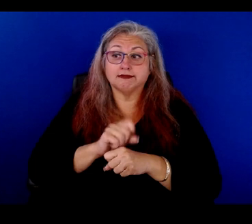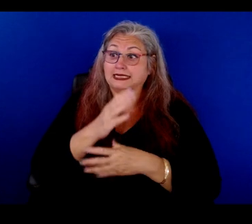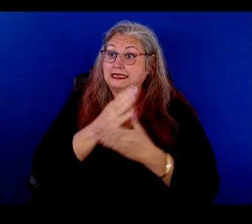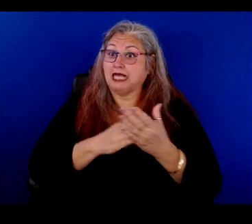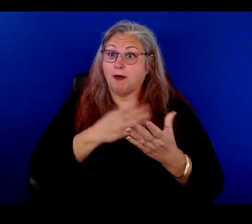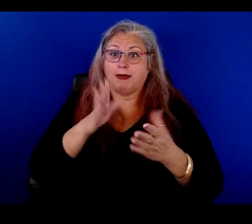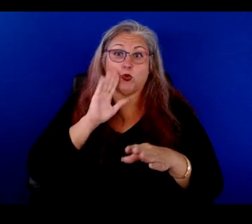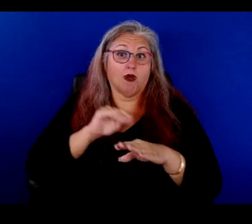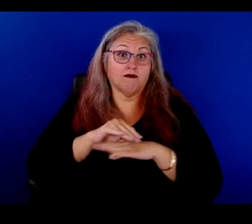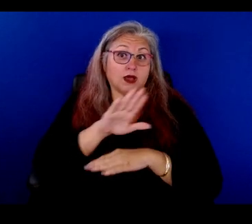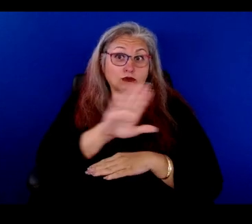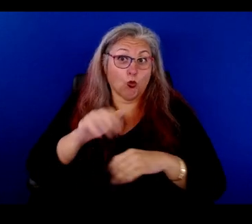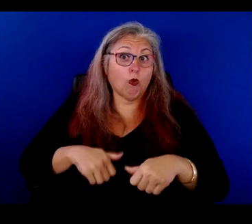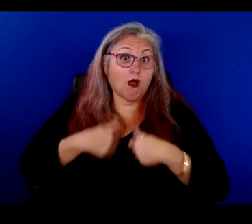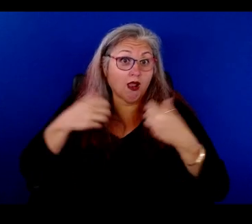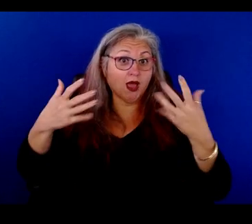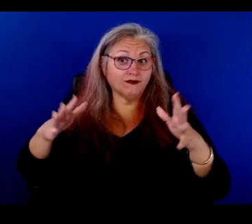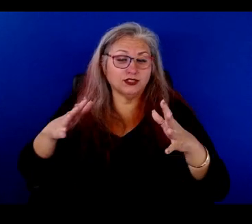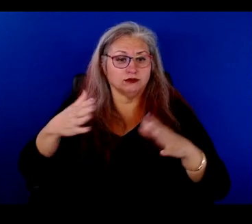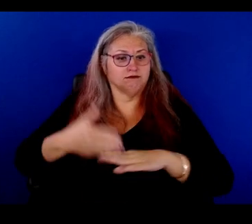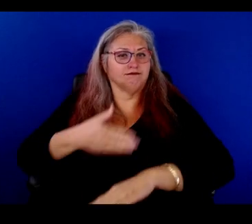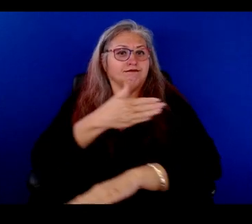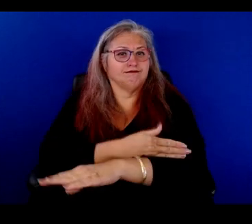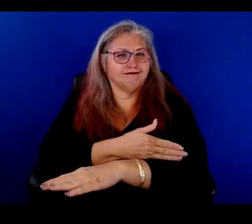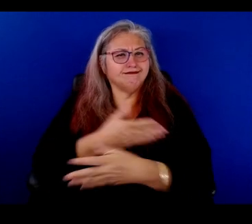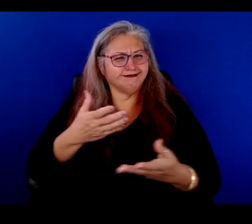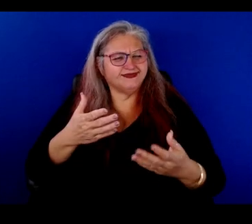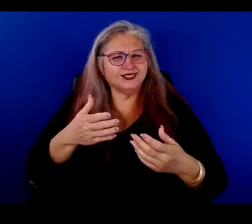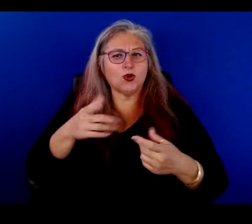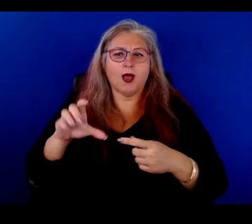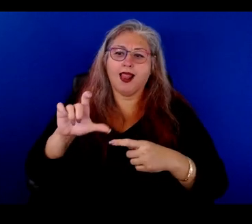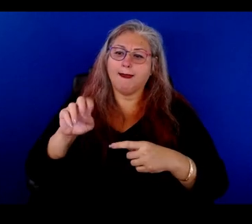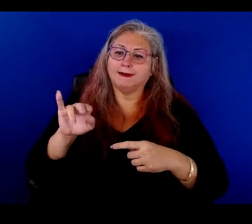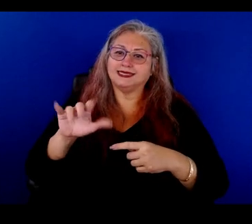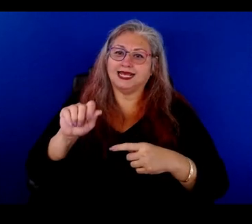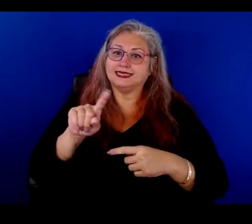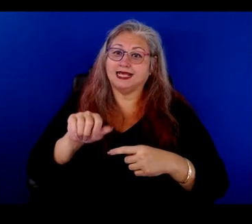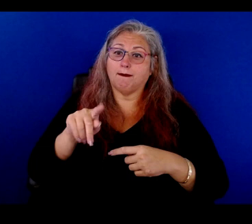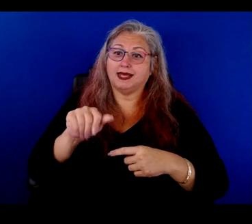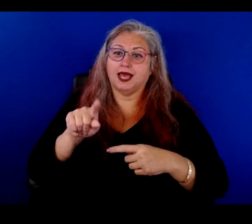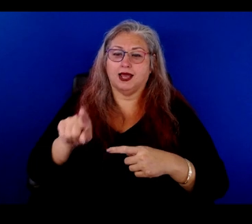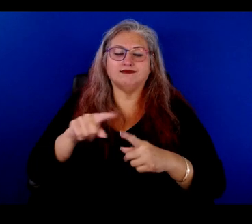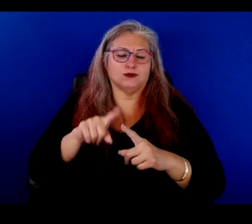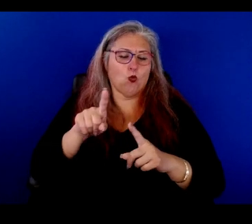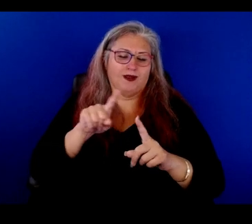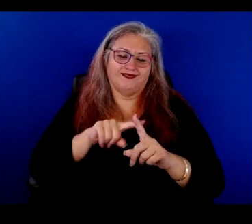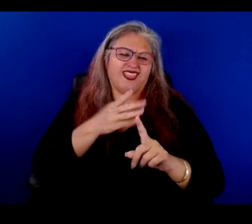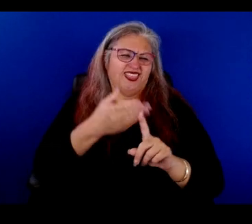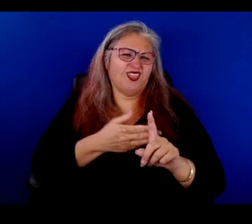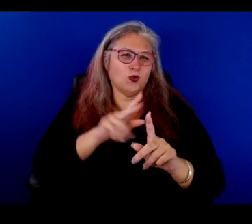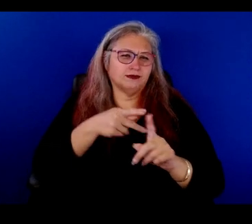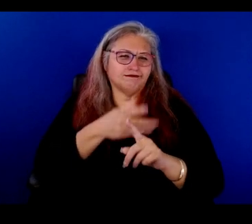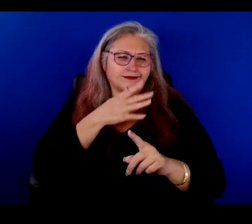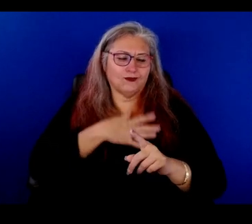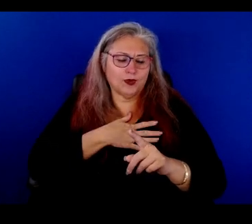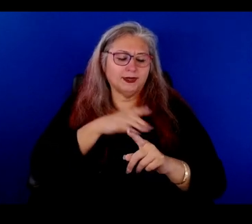may have affected your life for the better. And so, Clemencia Zapata is one of those women who